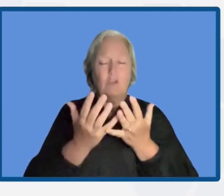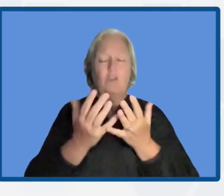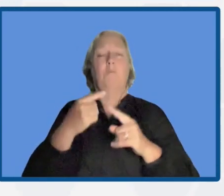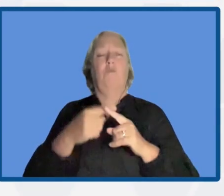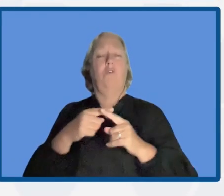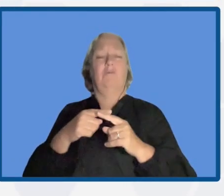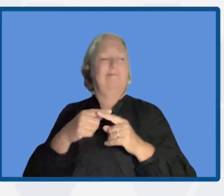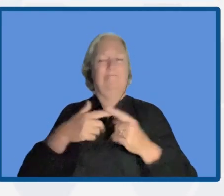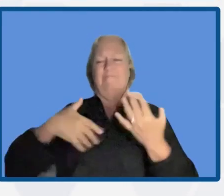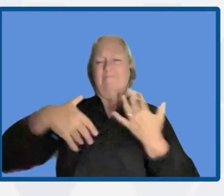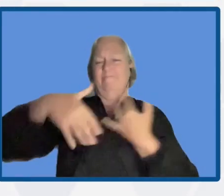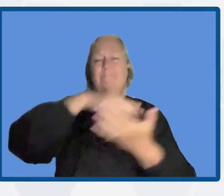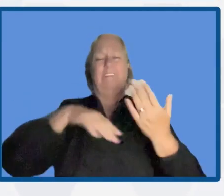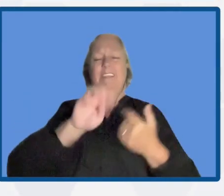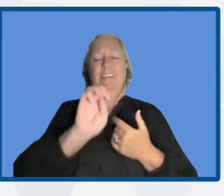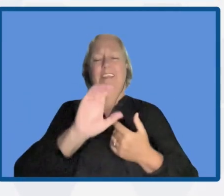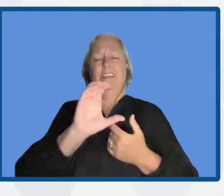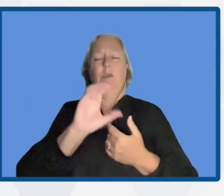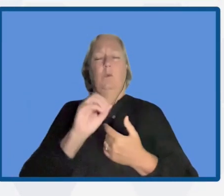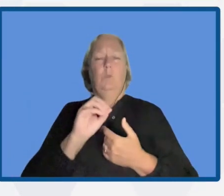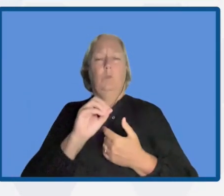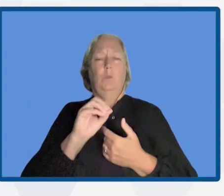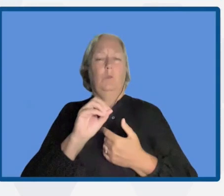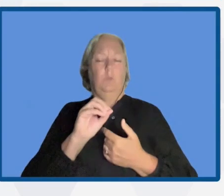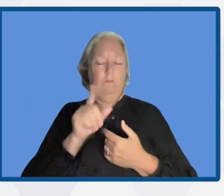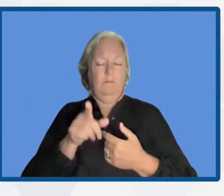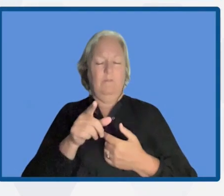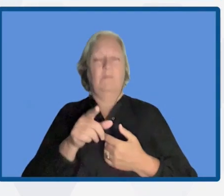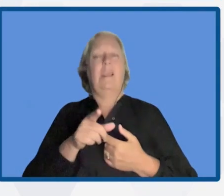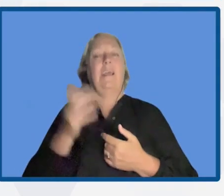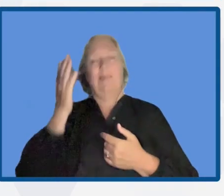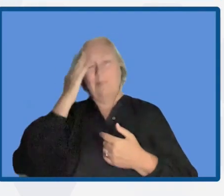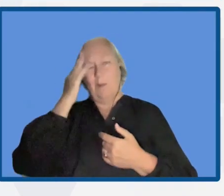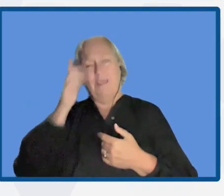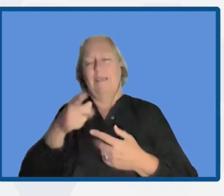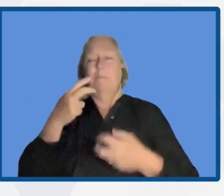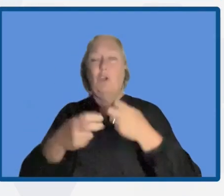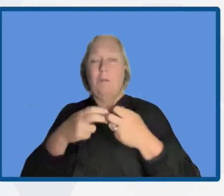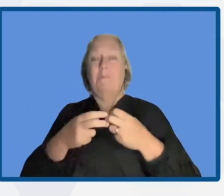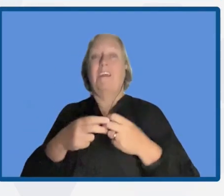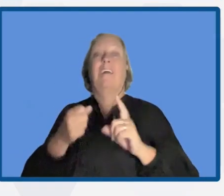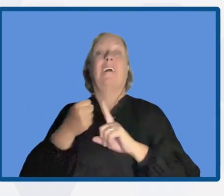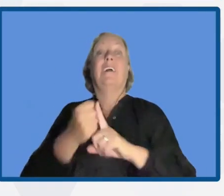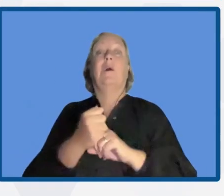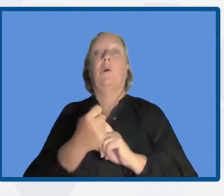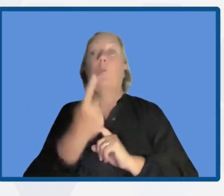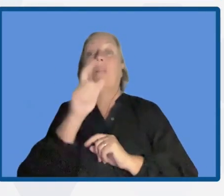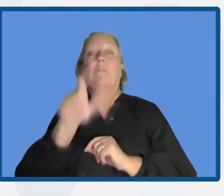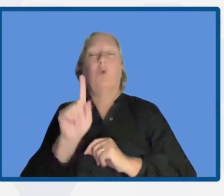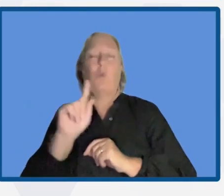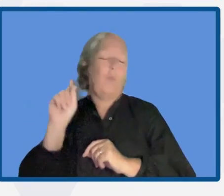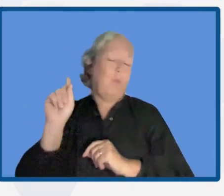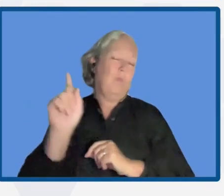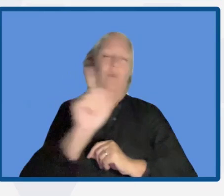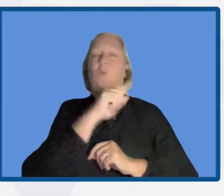Actors need to recognize the existence of this problem and that it affects us all. So the next step